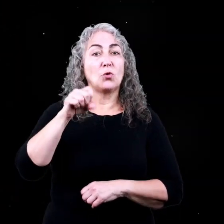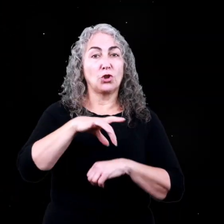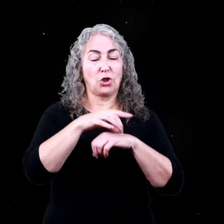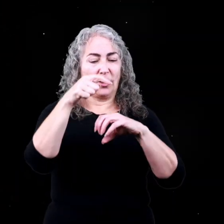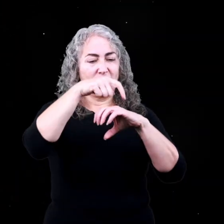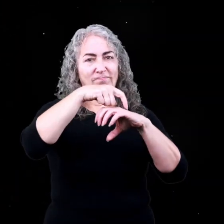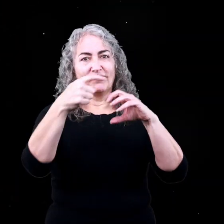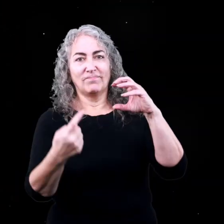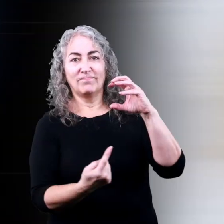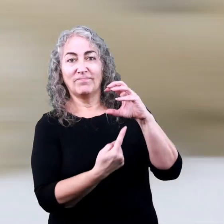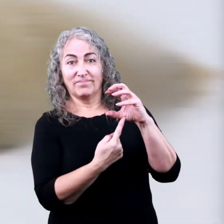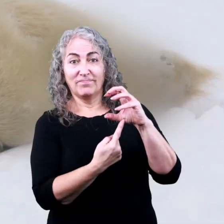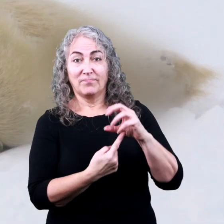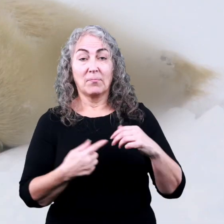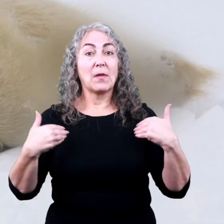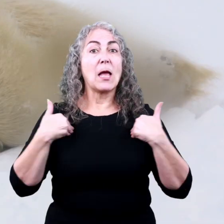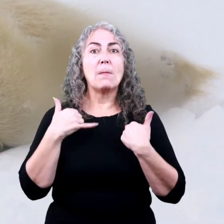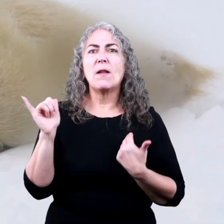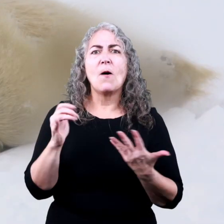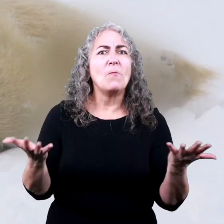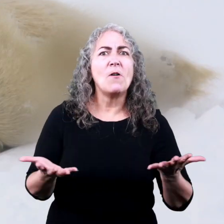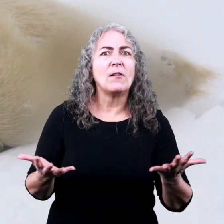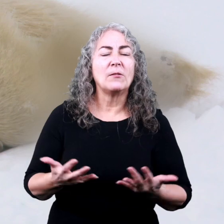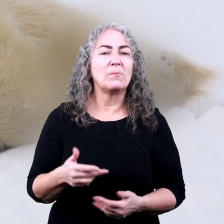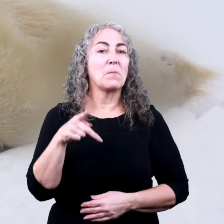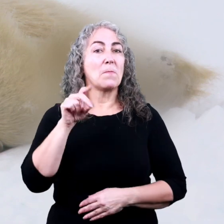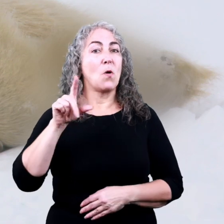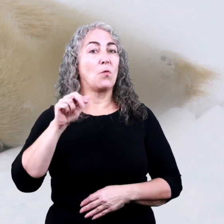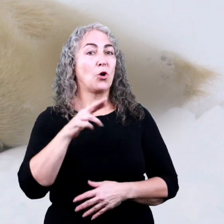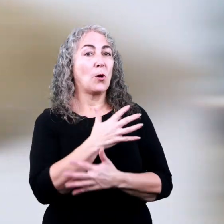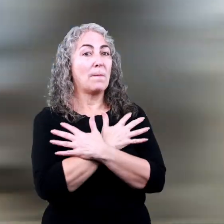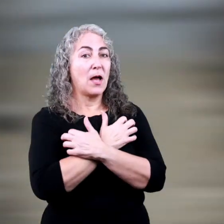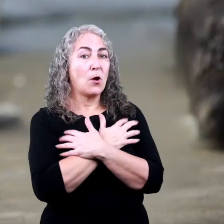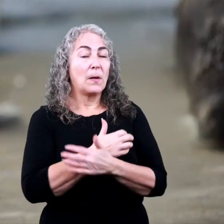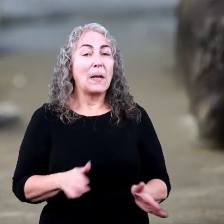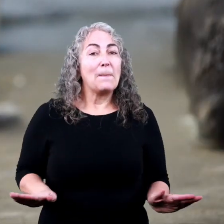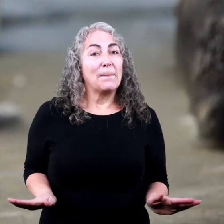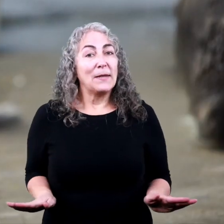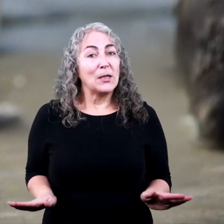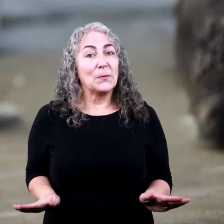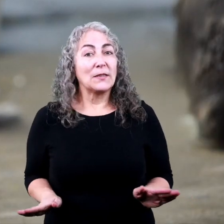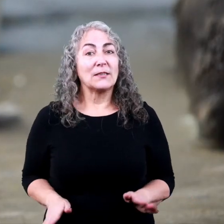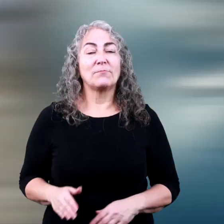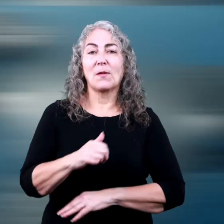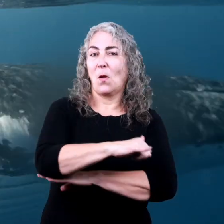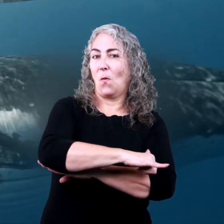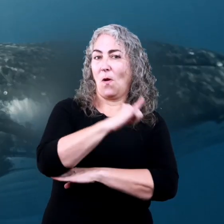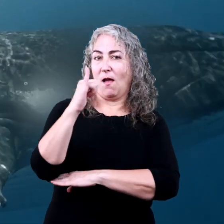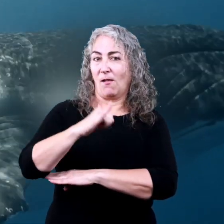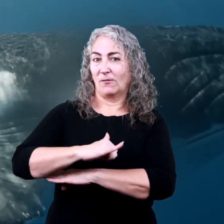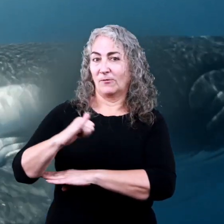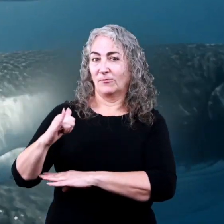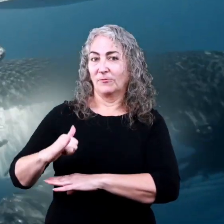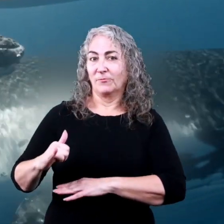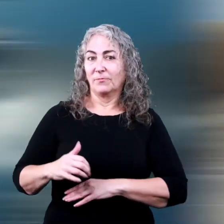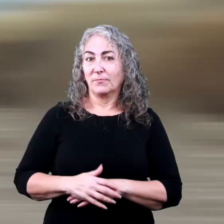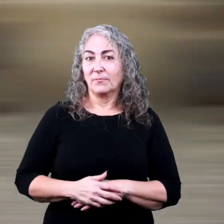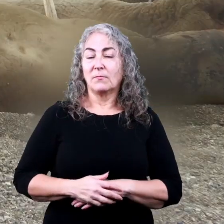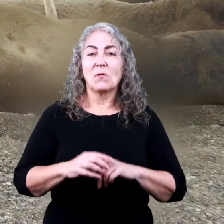the Earth. Animals like polar bears, penguins, whales,